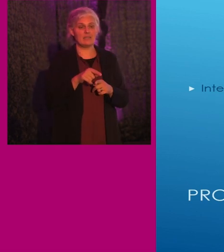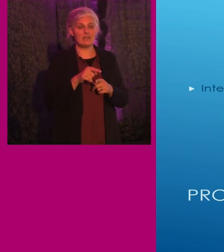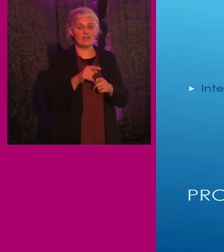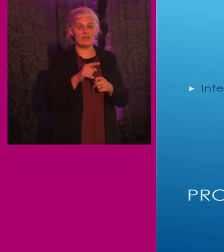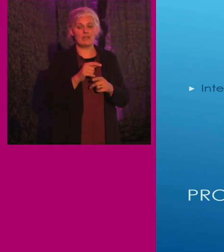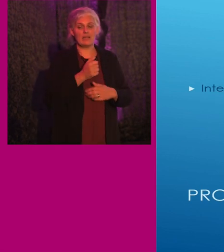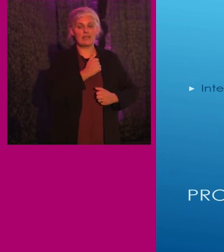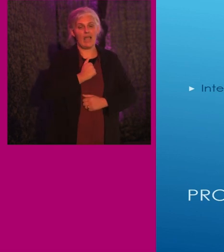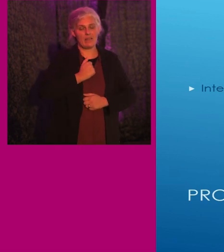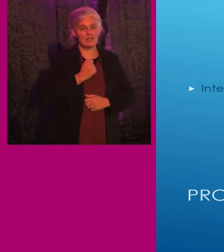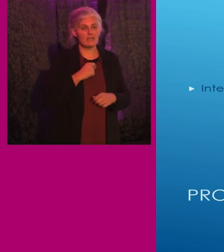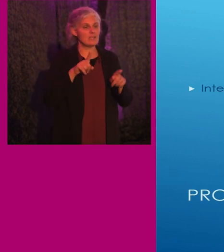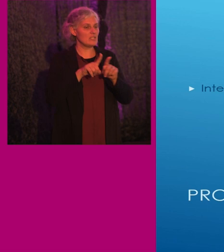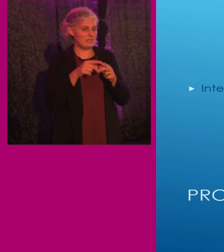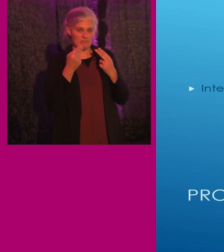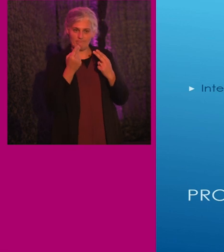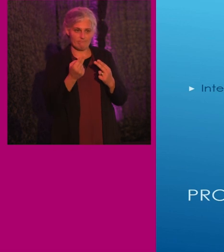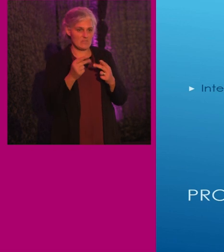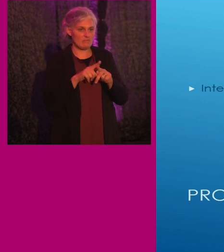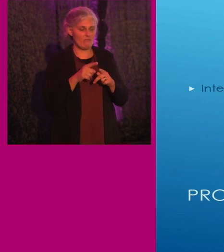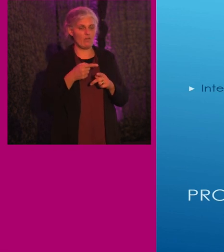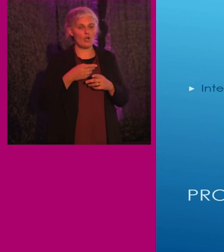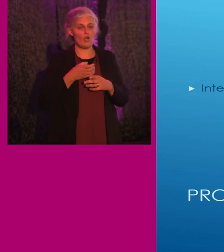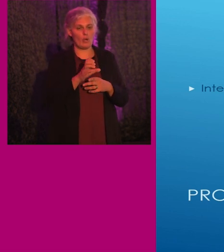requirements are the same as for commuter rail.